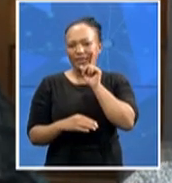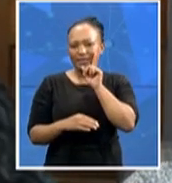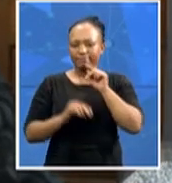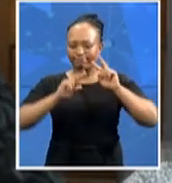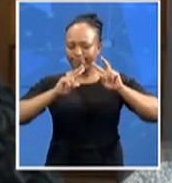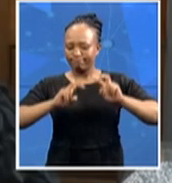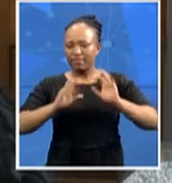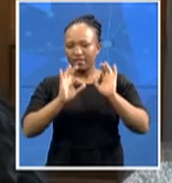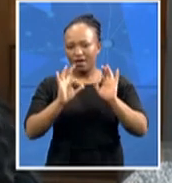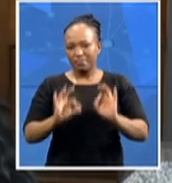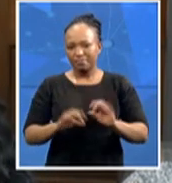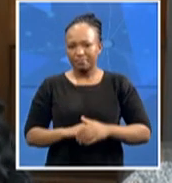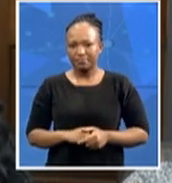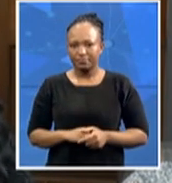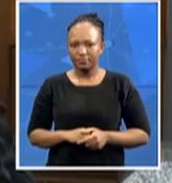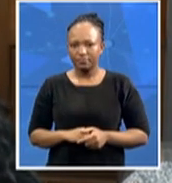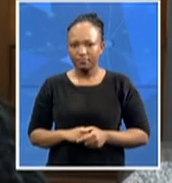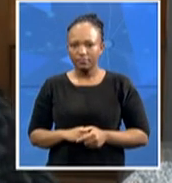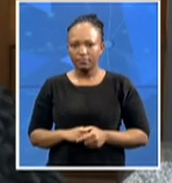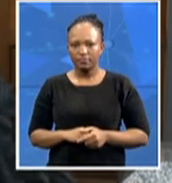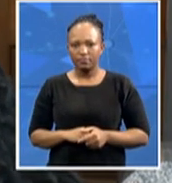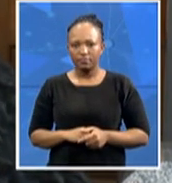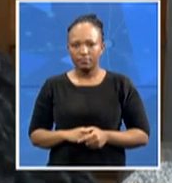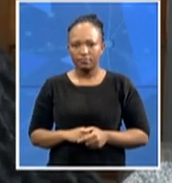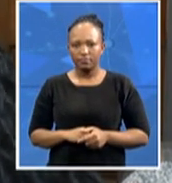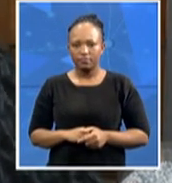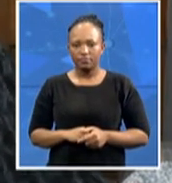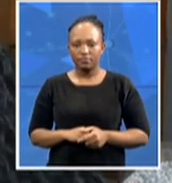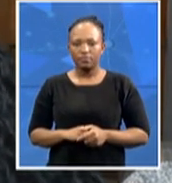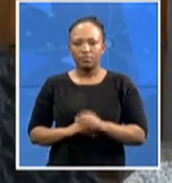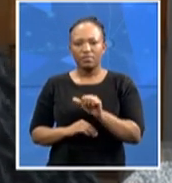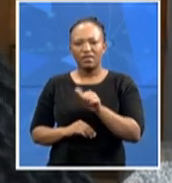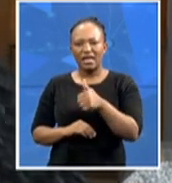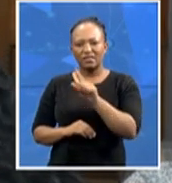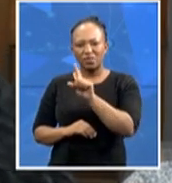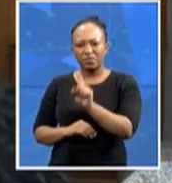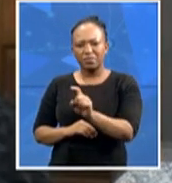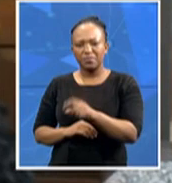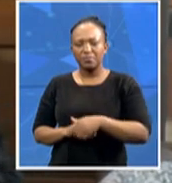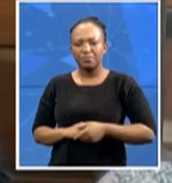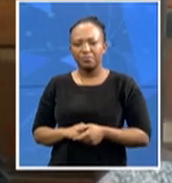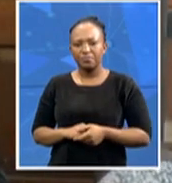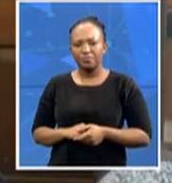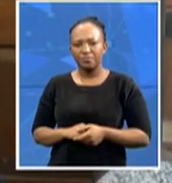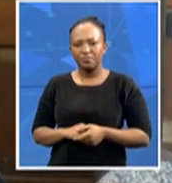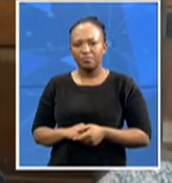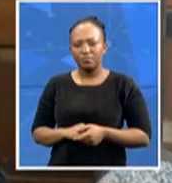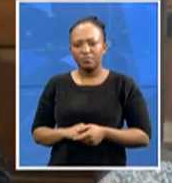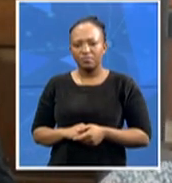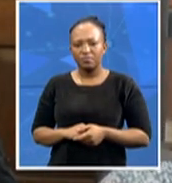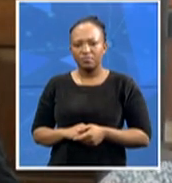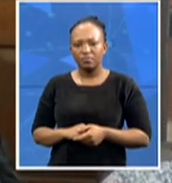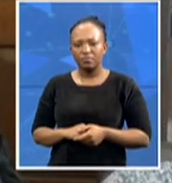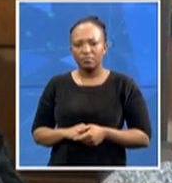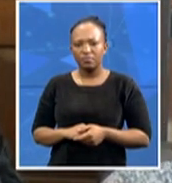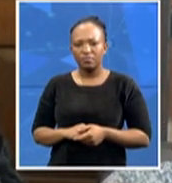next question. That's why you've laid several cases against several politicians, and they seem not to go anywhere. I can't believe it's